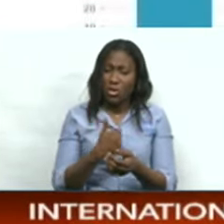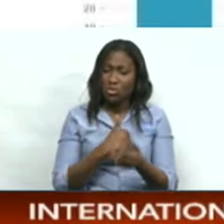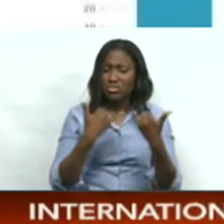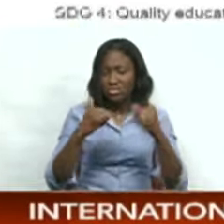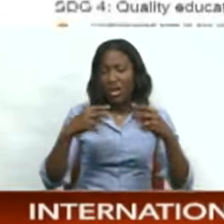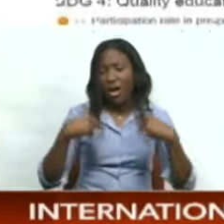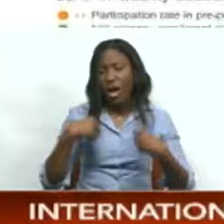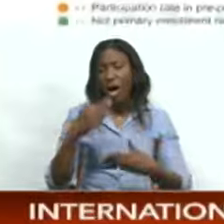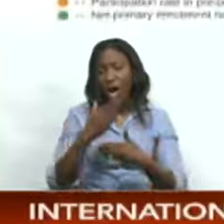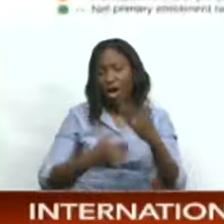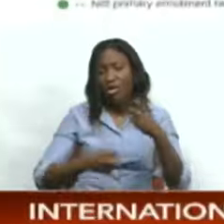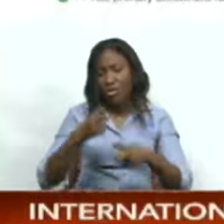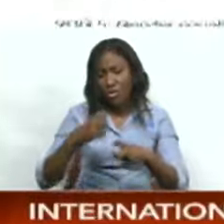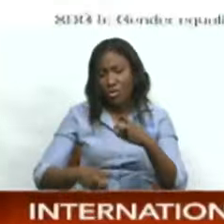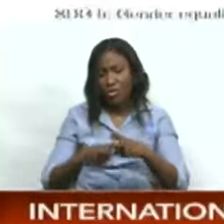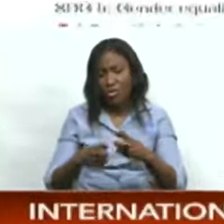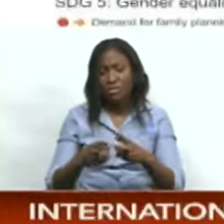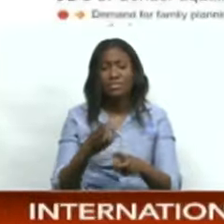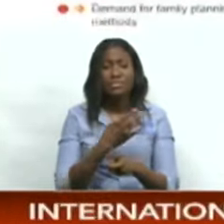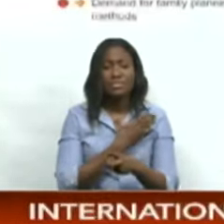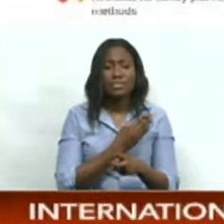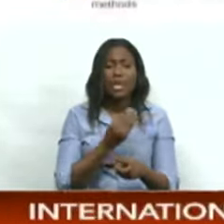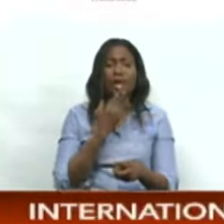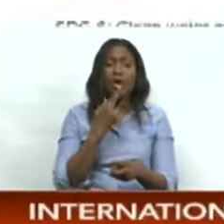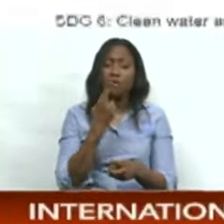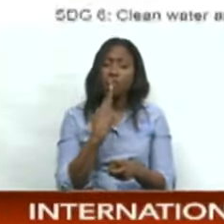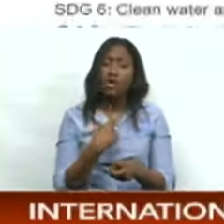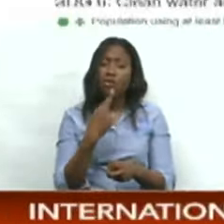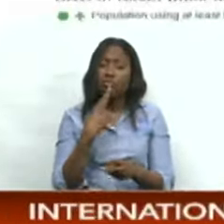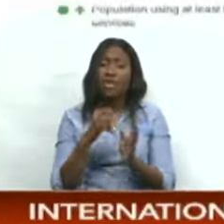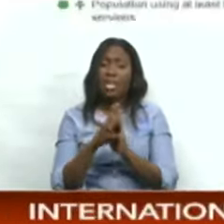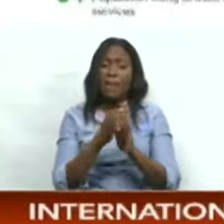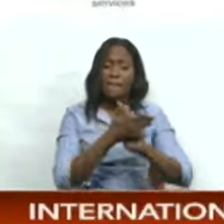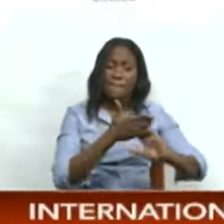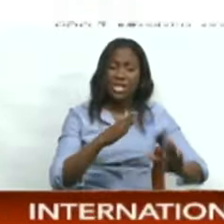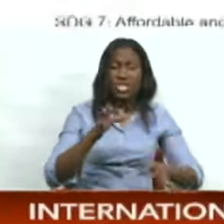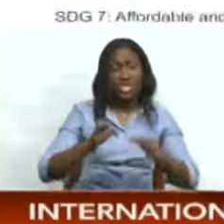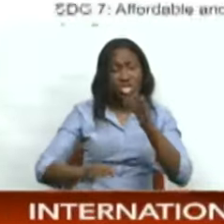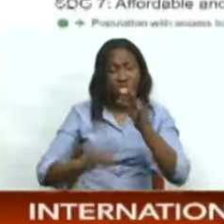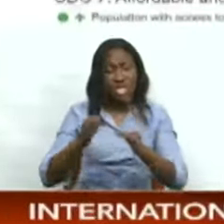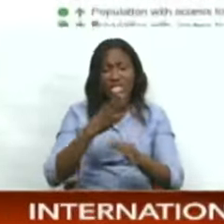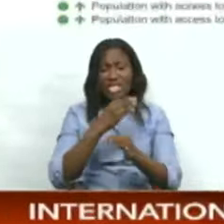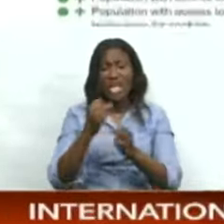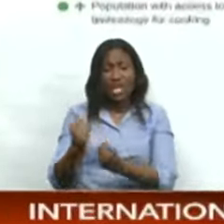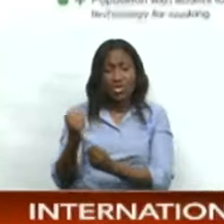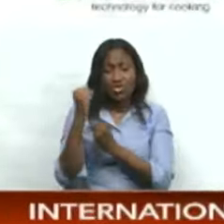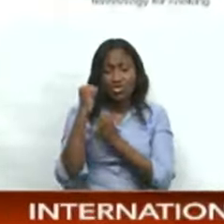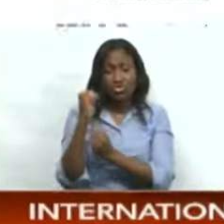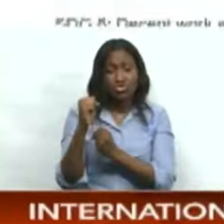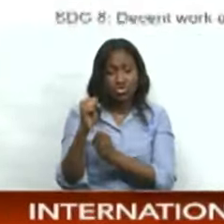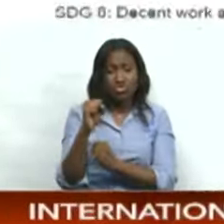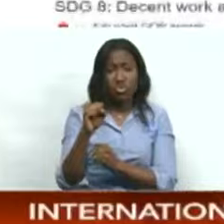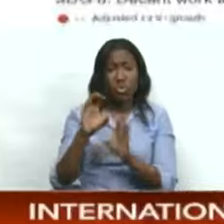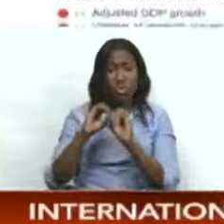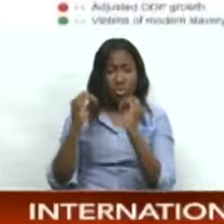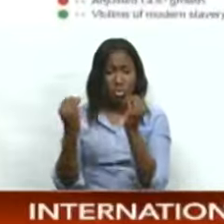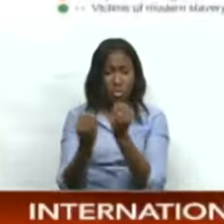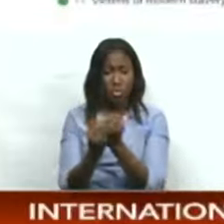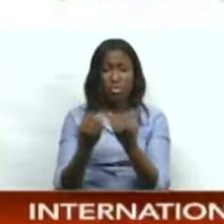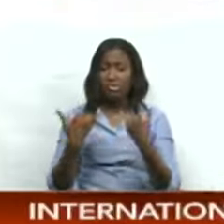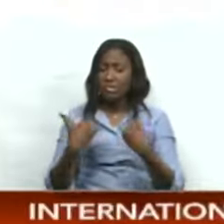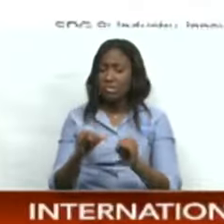exist. And goals seen in red, such as peace, justice and strong institutions, major challenges remain.